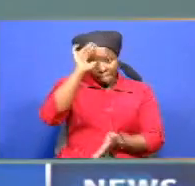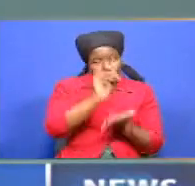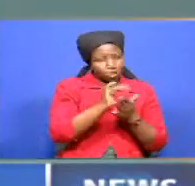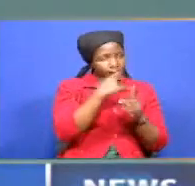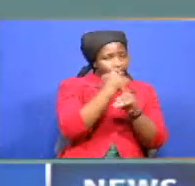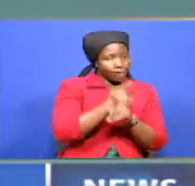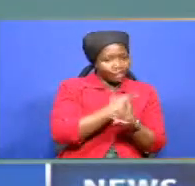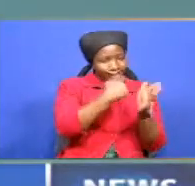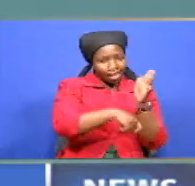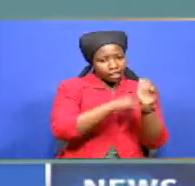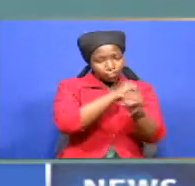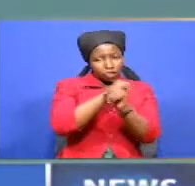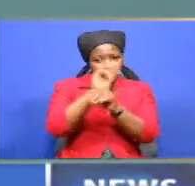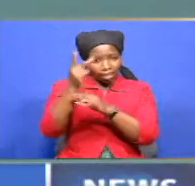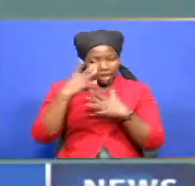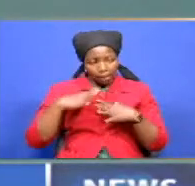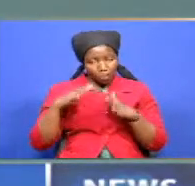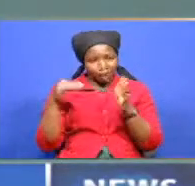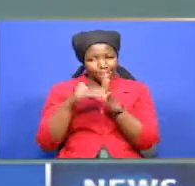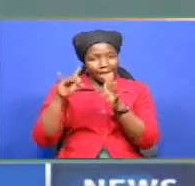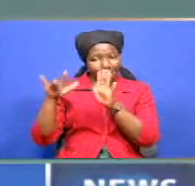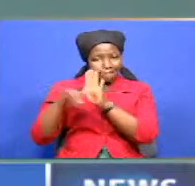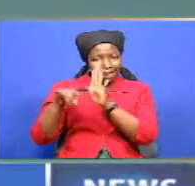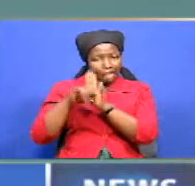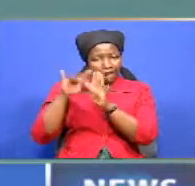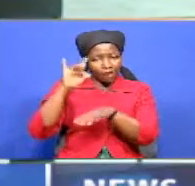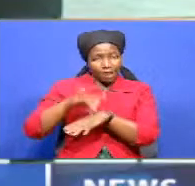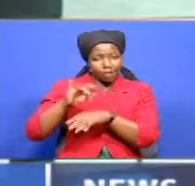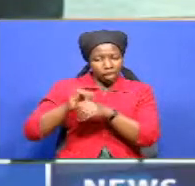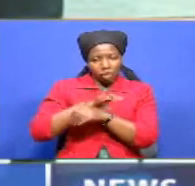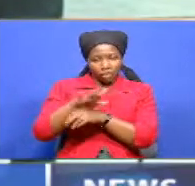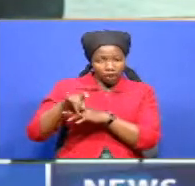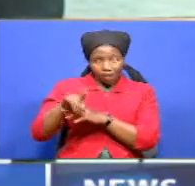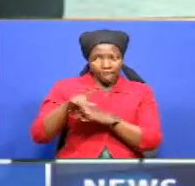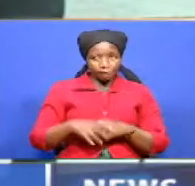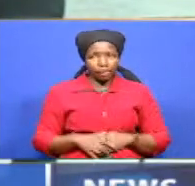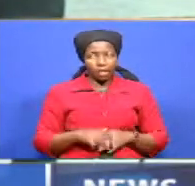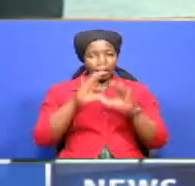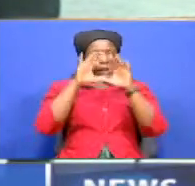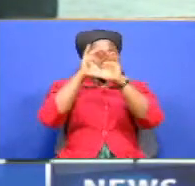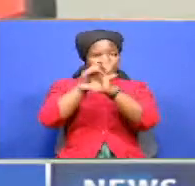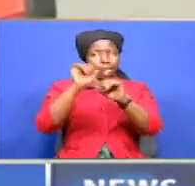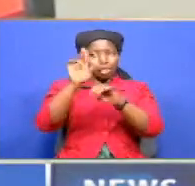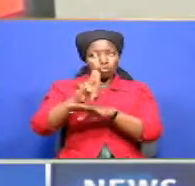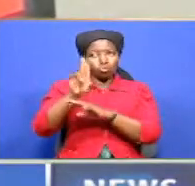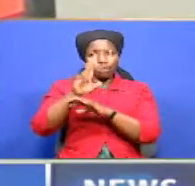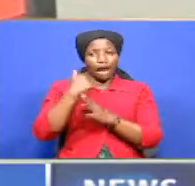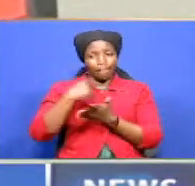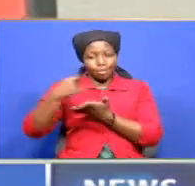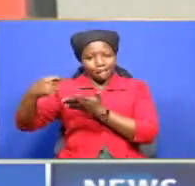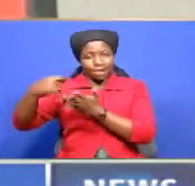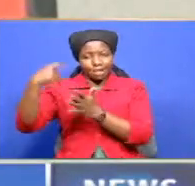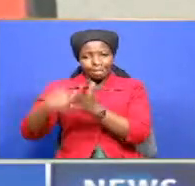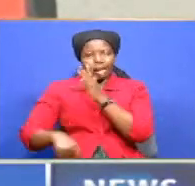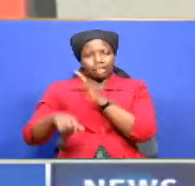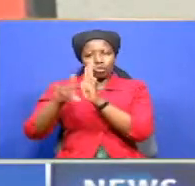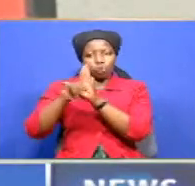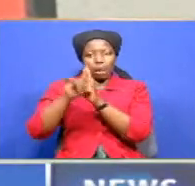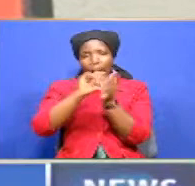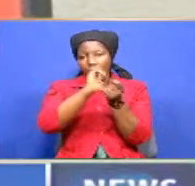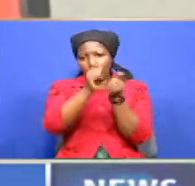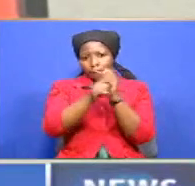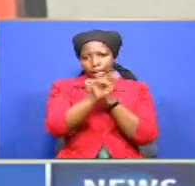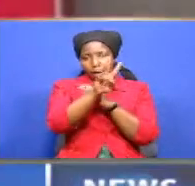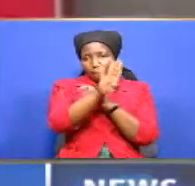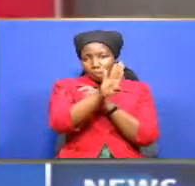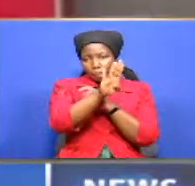cushion kenyans against negative impact of the corona virus president uru kenyatta assented to the tax law amendments bill 2020